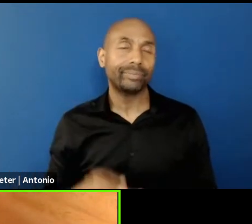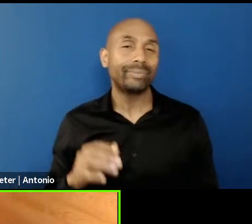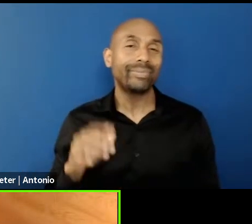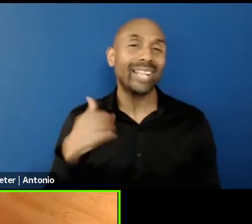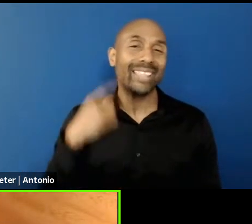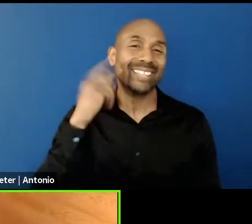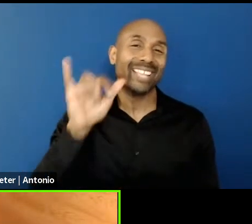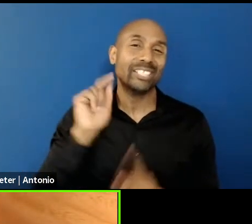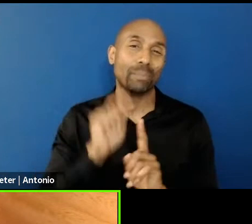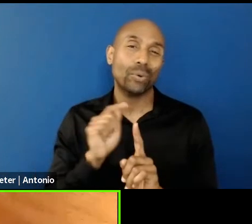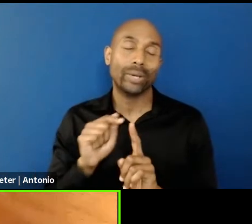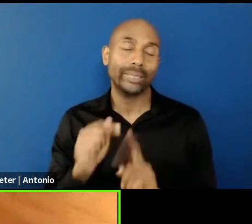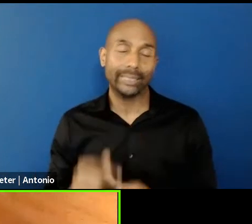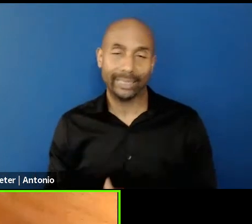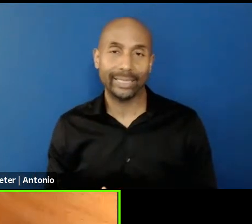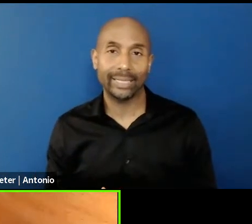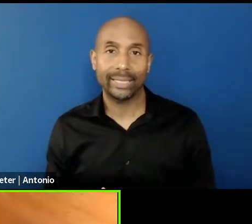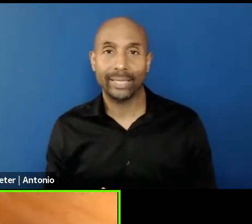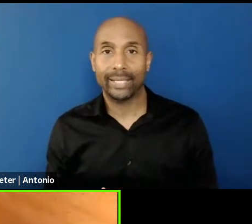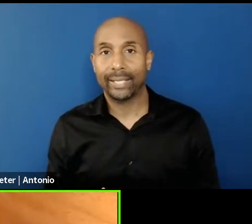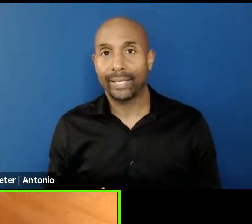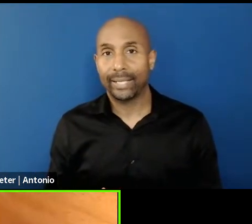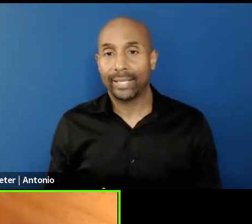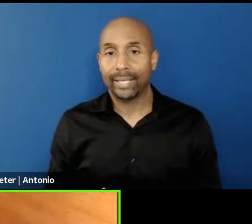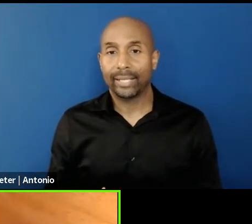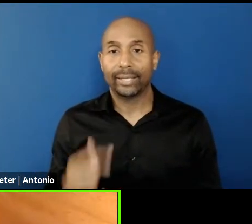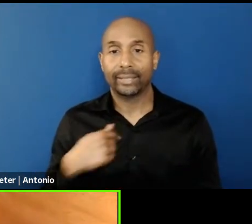interested in anthropological